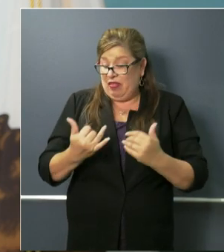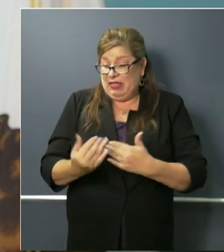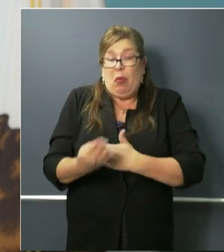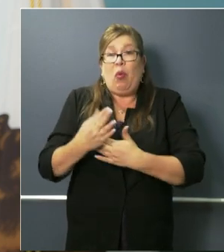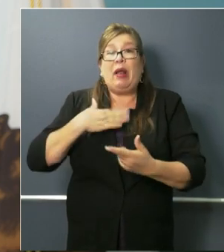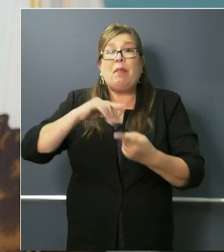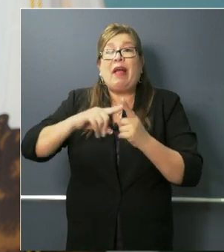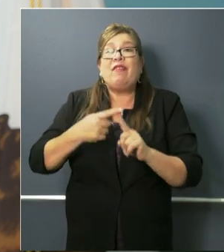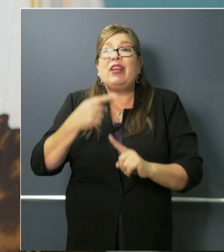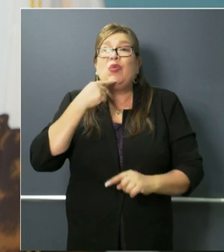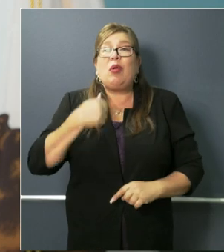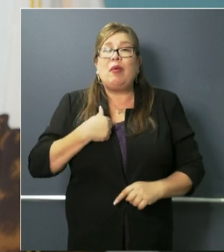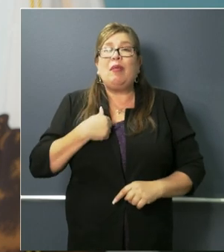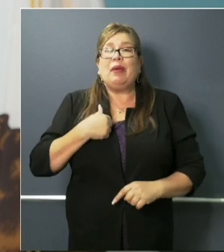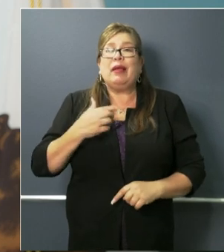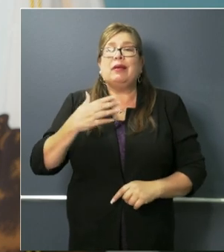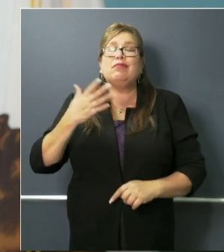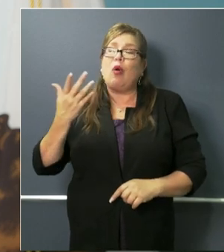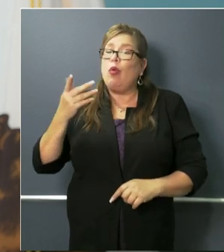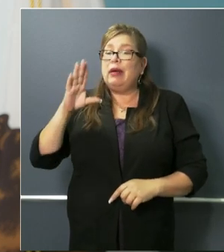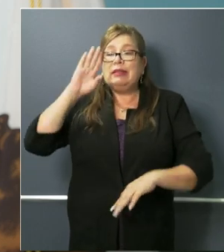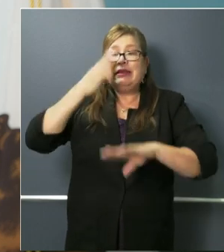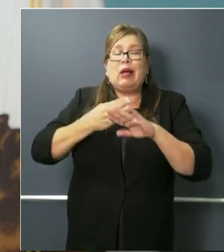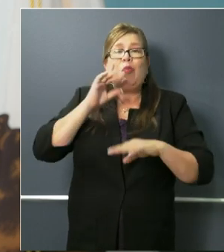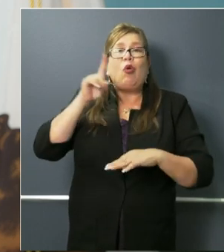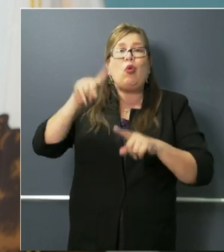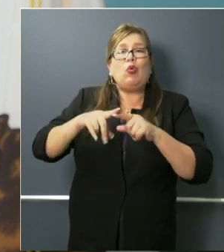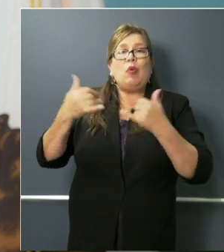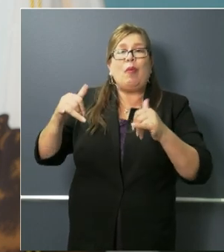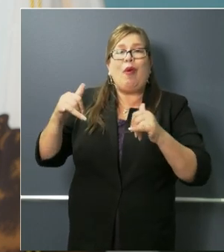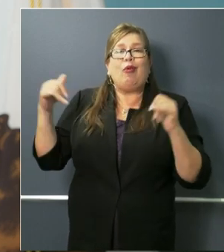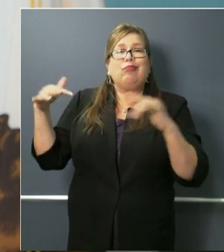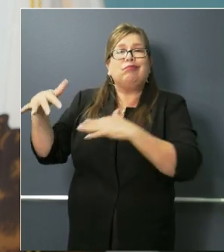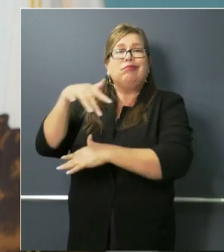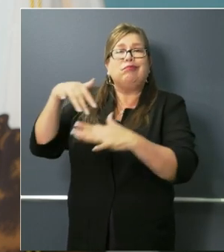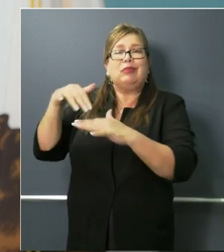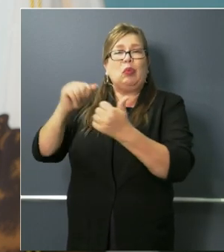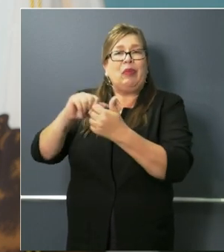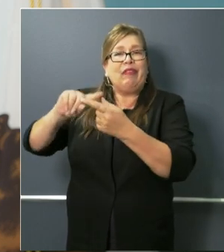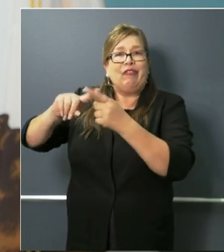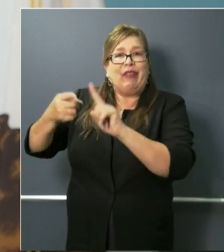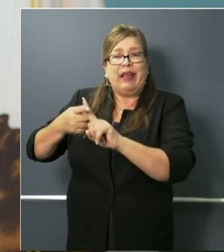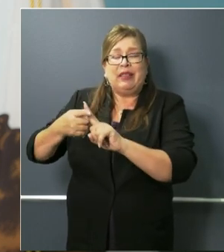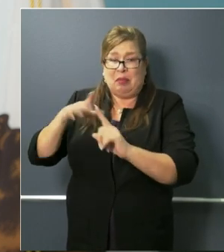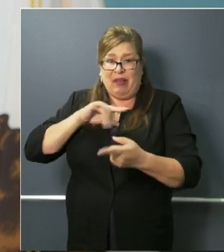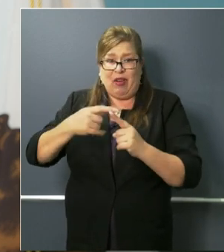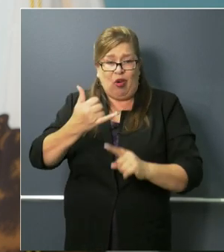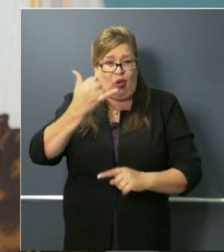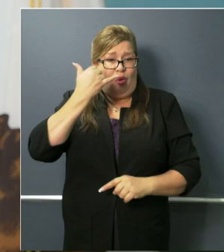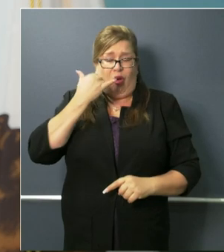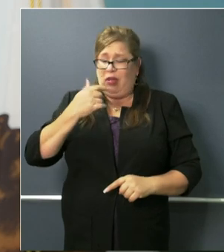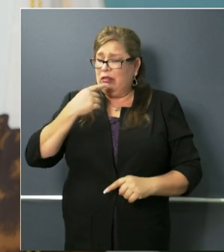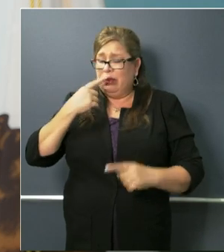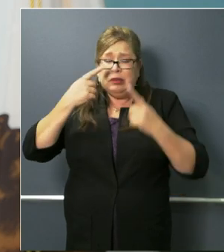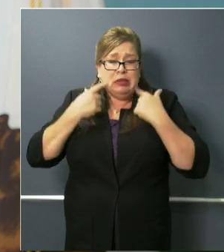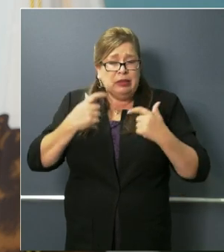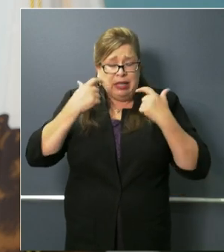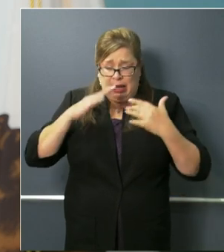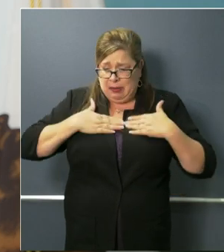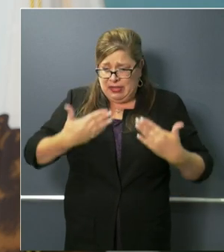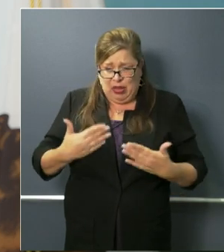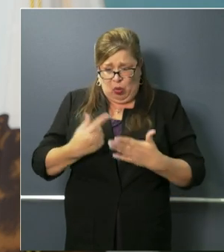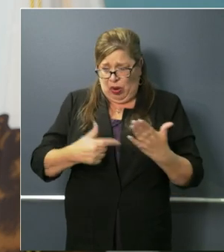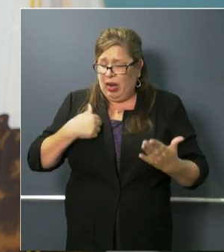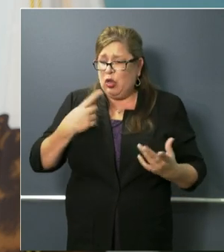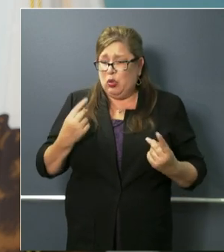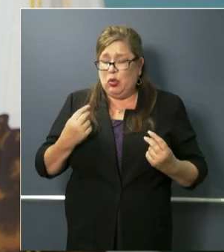he's going uh to a party this weekend with friends and she was literally in tears when she called uh saying what do I do? And I said well